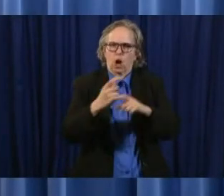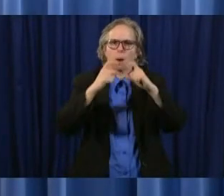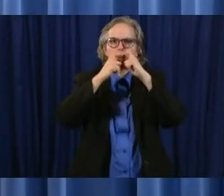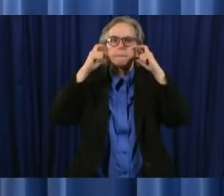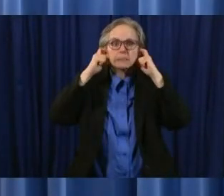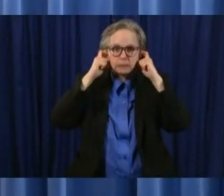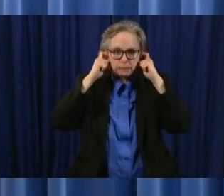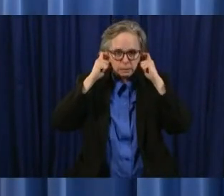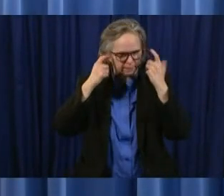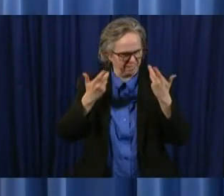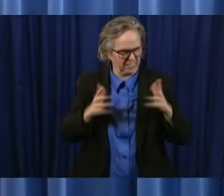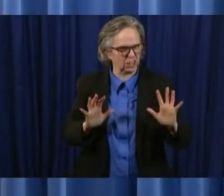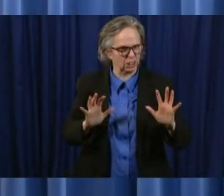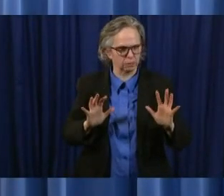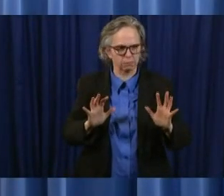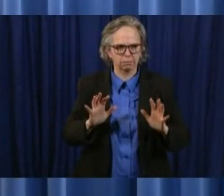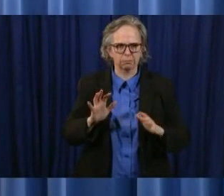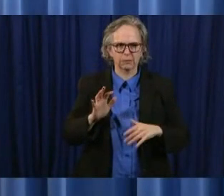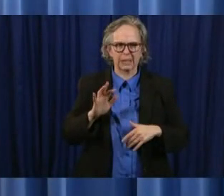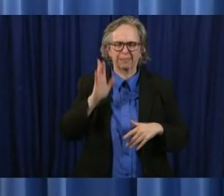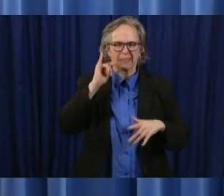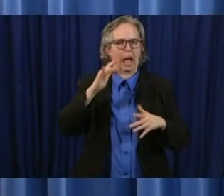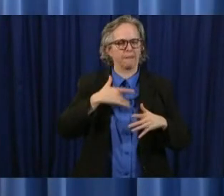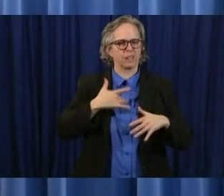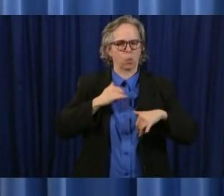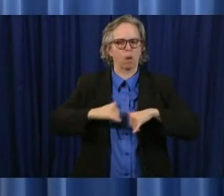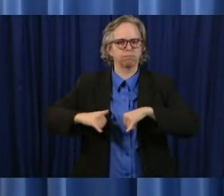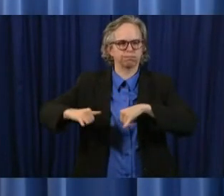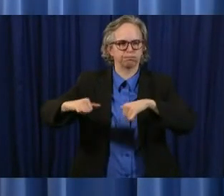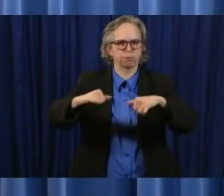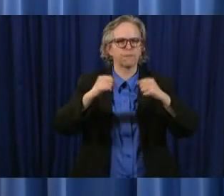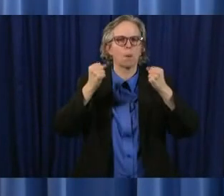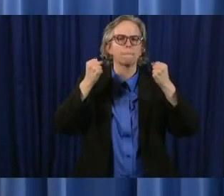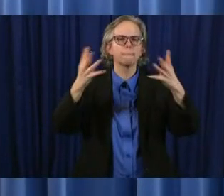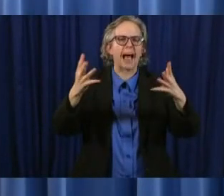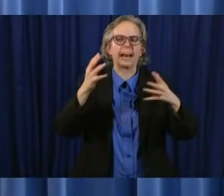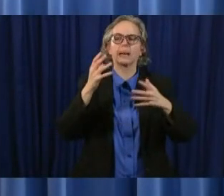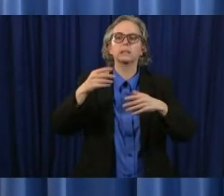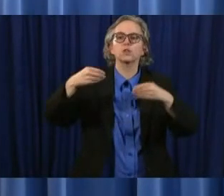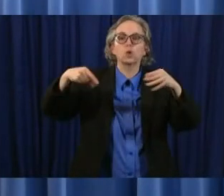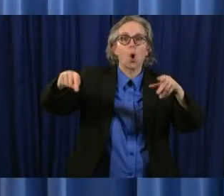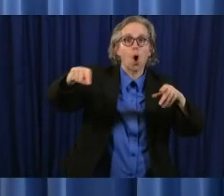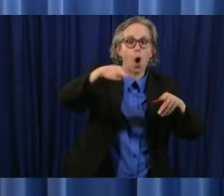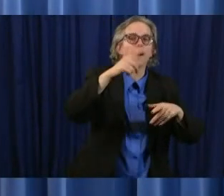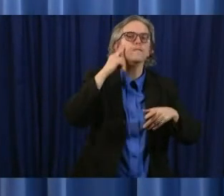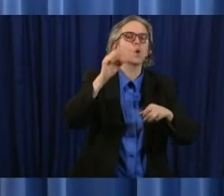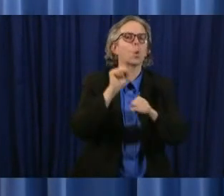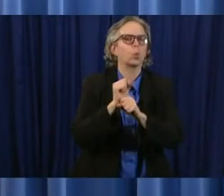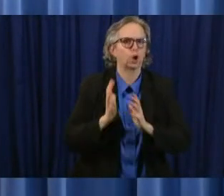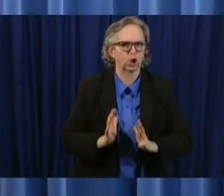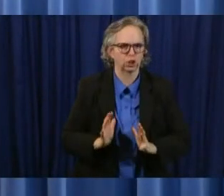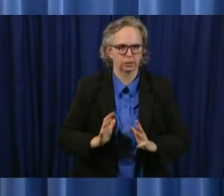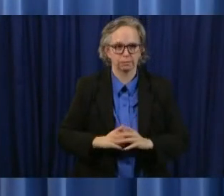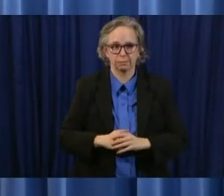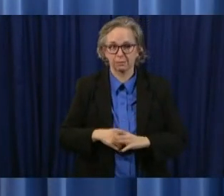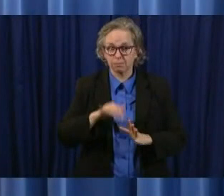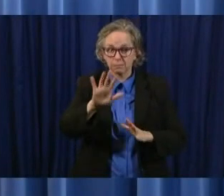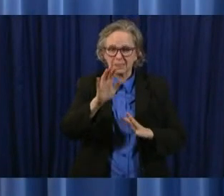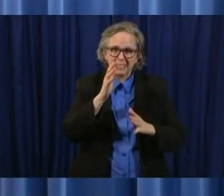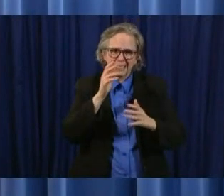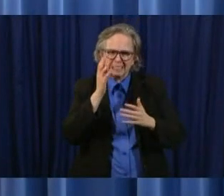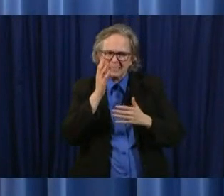fairly standard in in in the workplace um there are some types of businesses